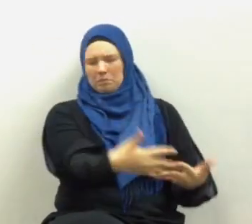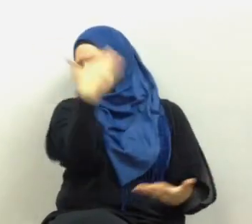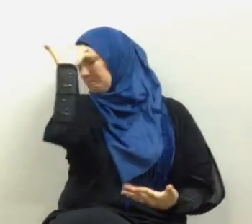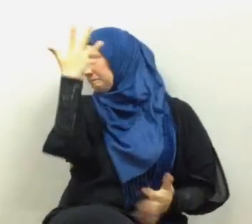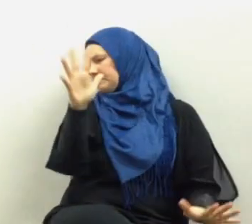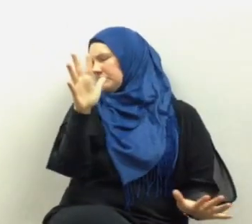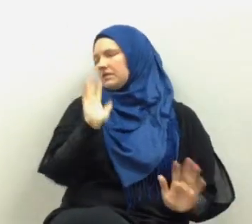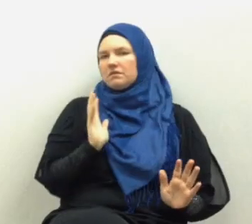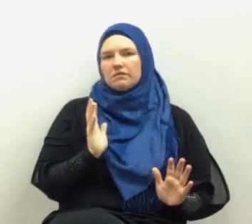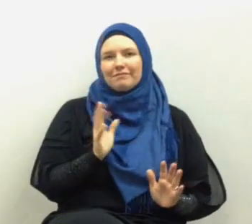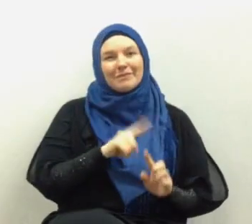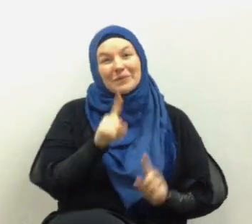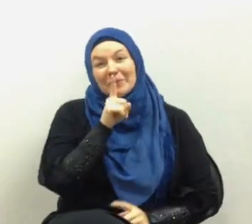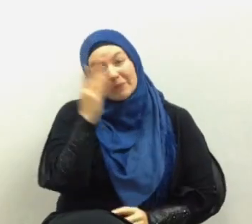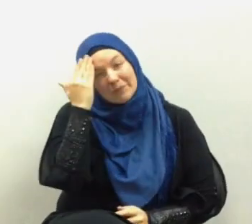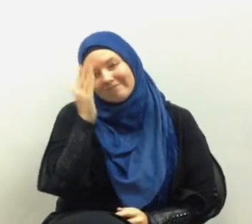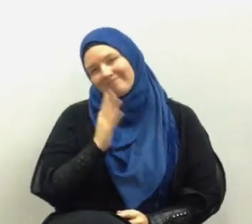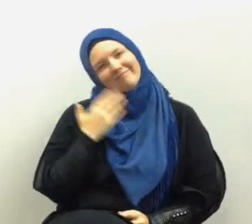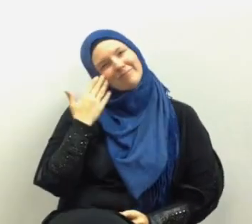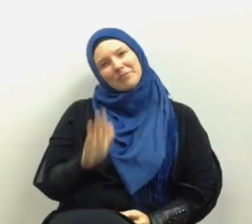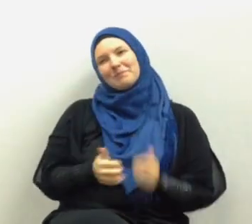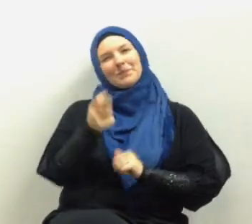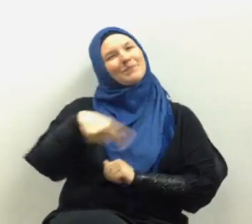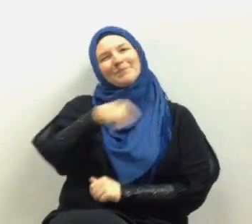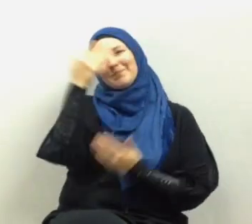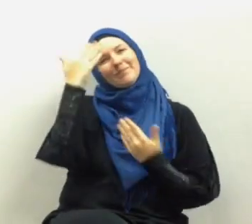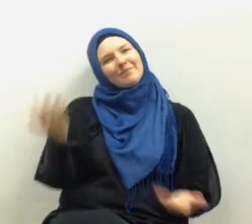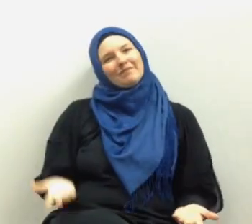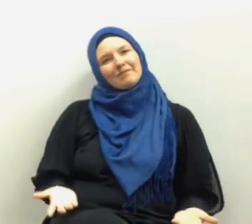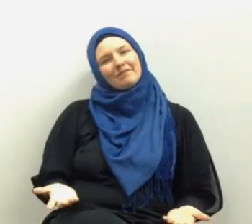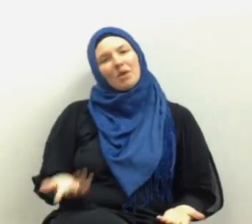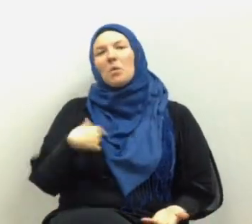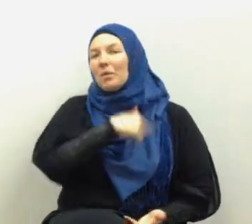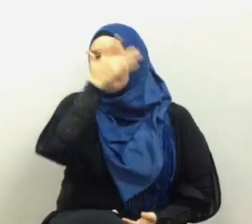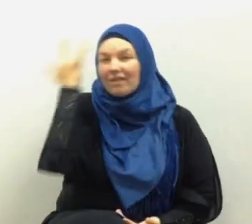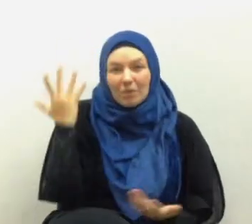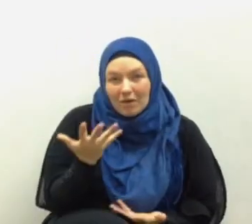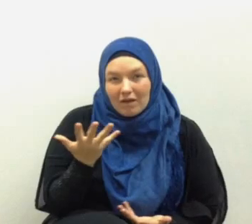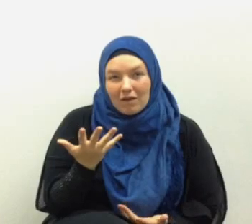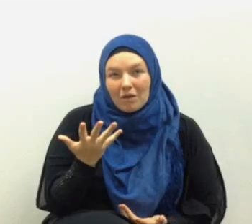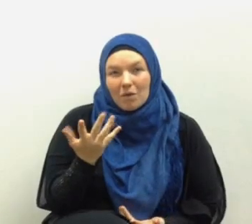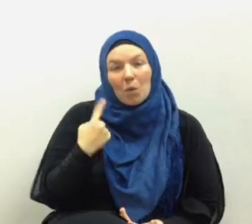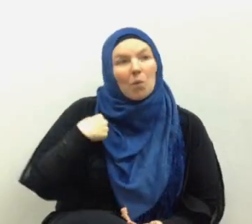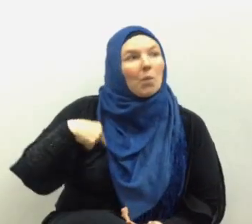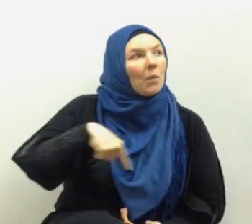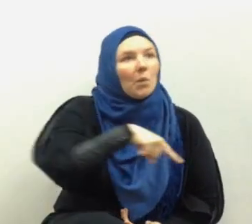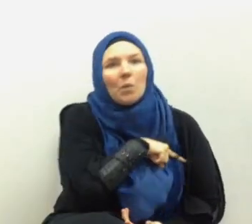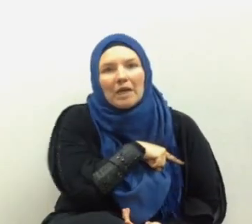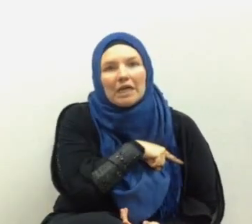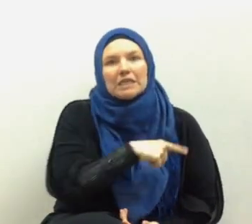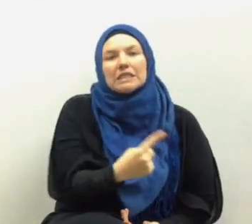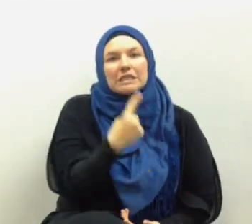and we think we know our way but on the other hand we forget it is we who just